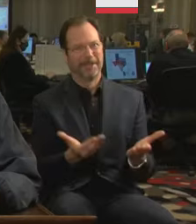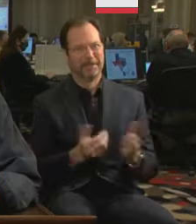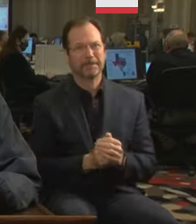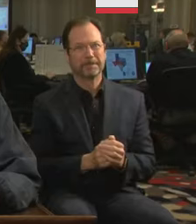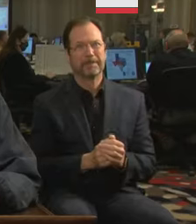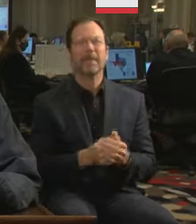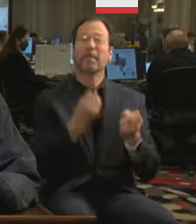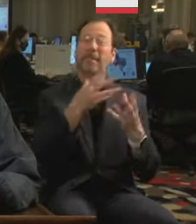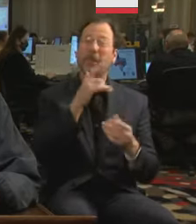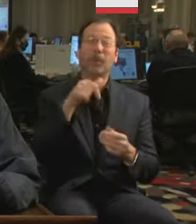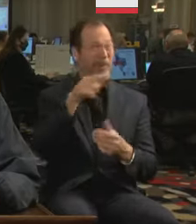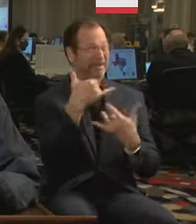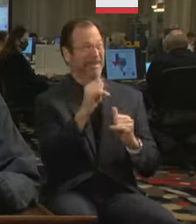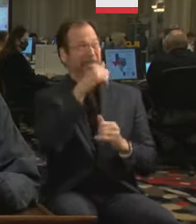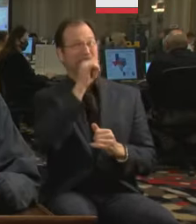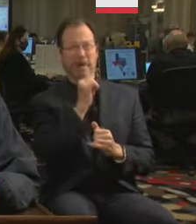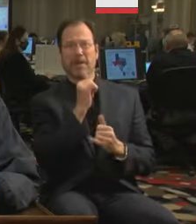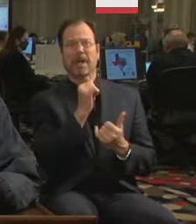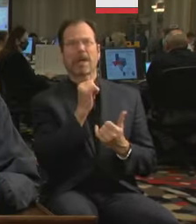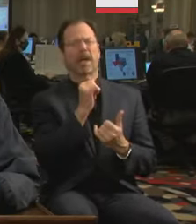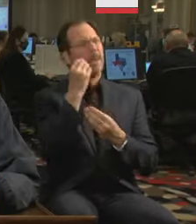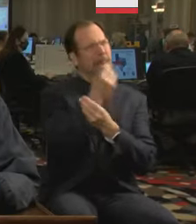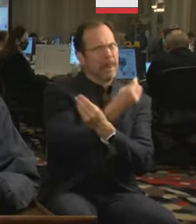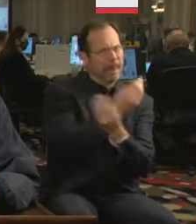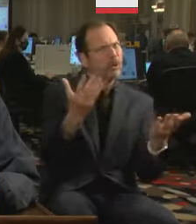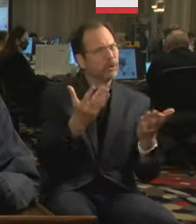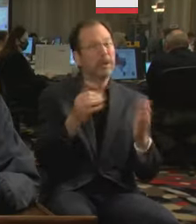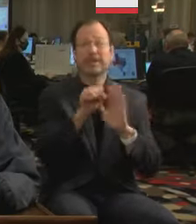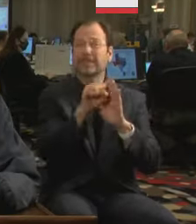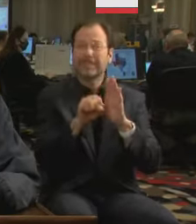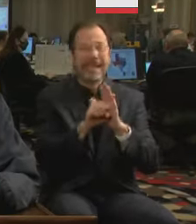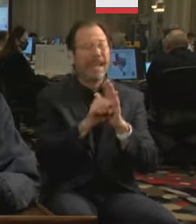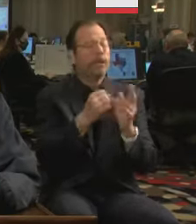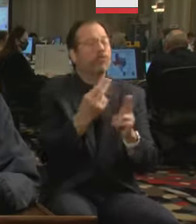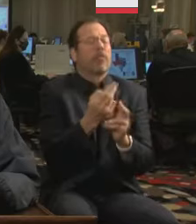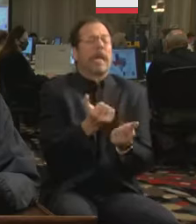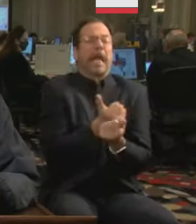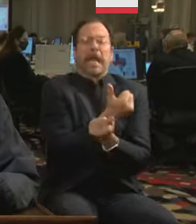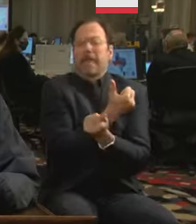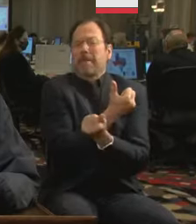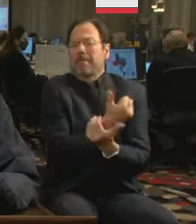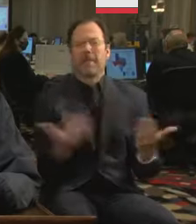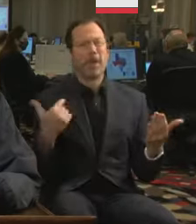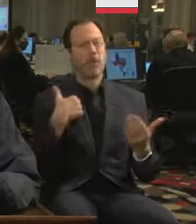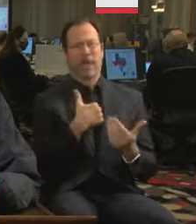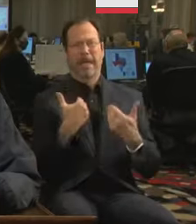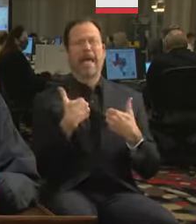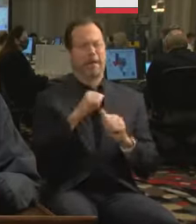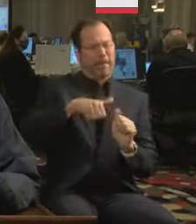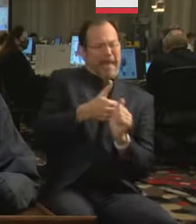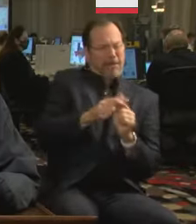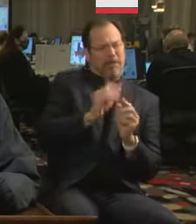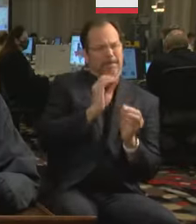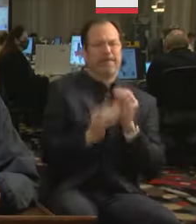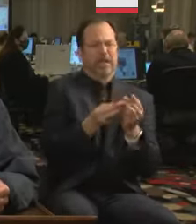For those of you still hurting, I want you to know the State is using every possible resource to fix